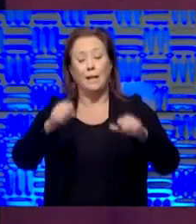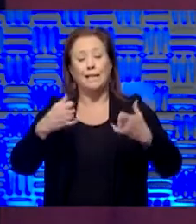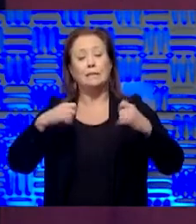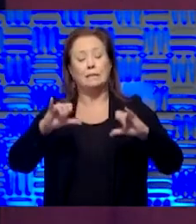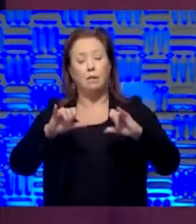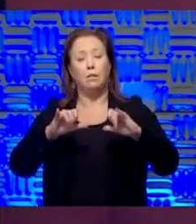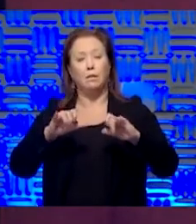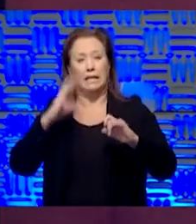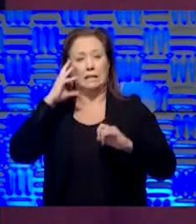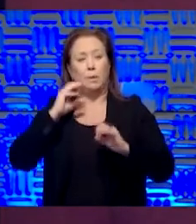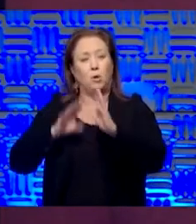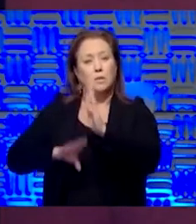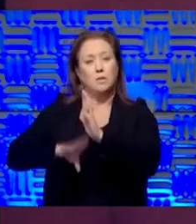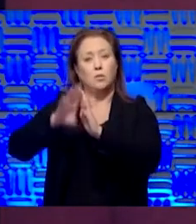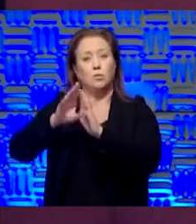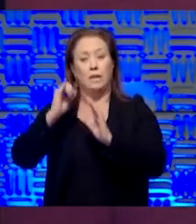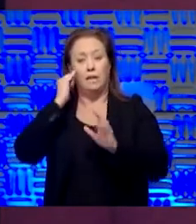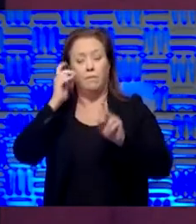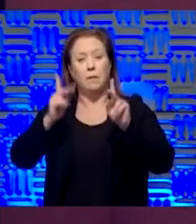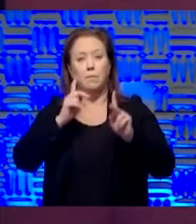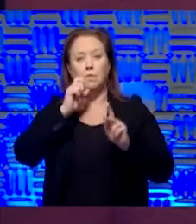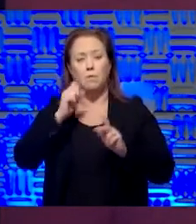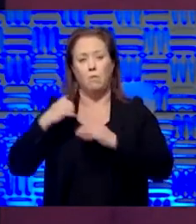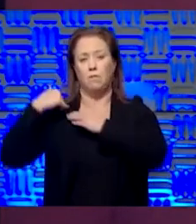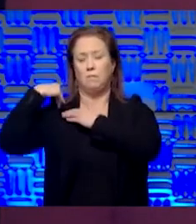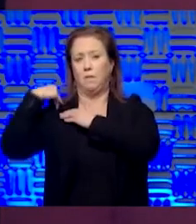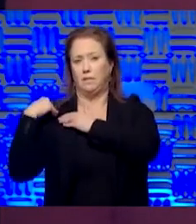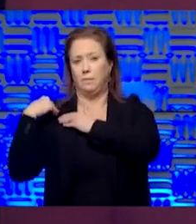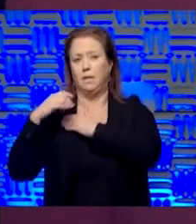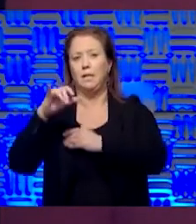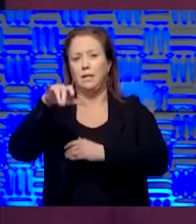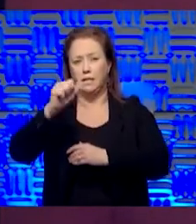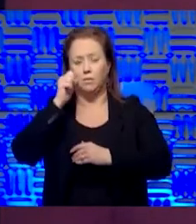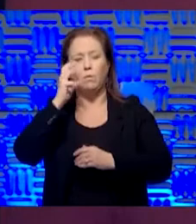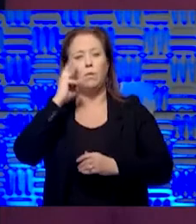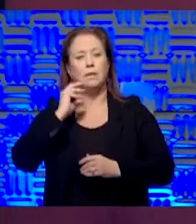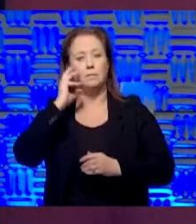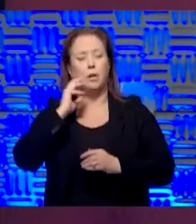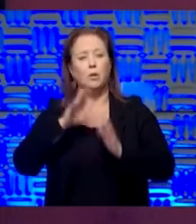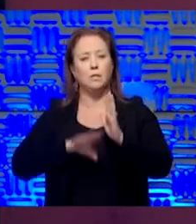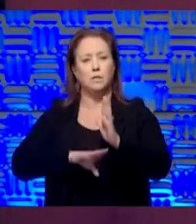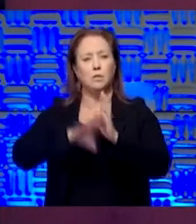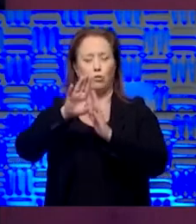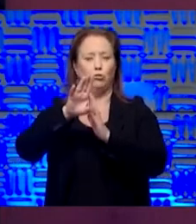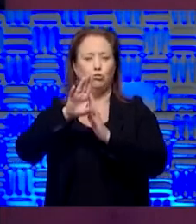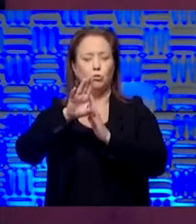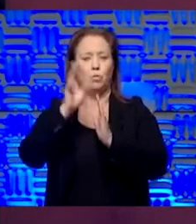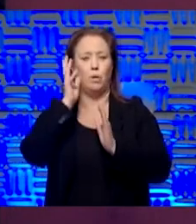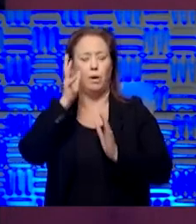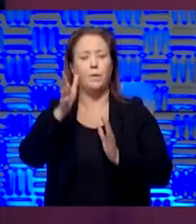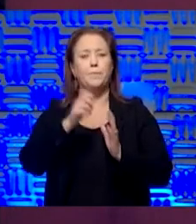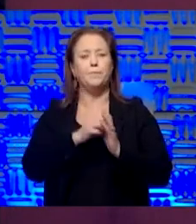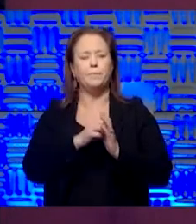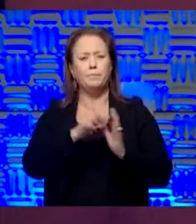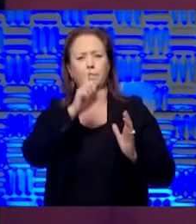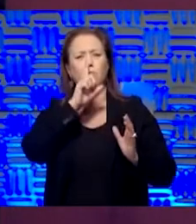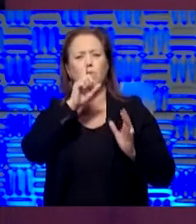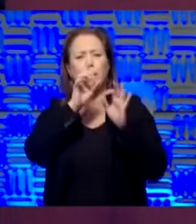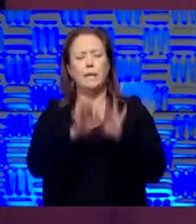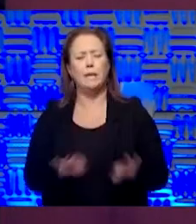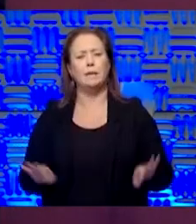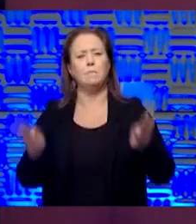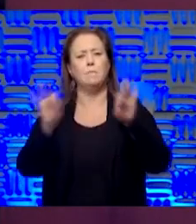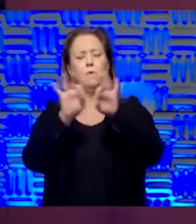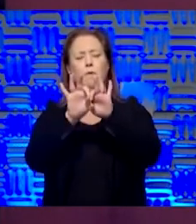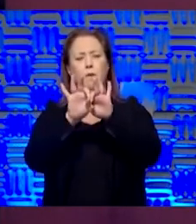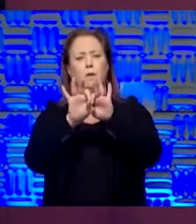experience that surge. If people don't act responsibly, we absolutely will experience that surge, or even a magnitude more than that. So it's really important to